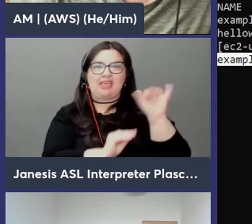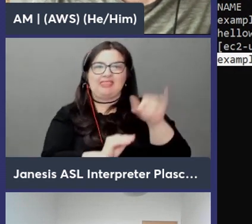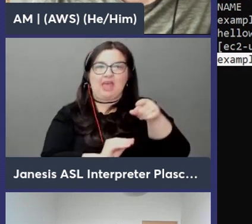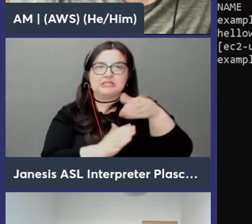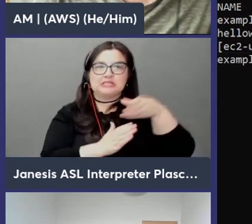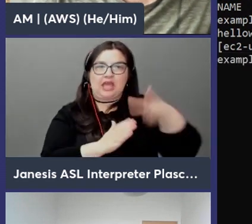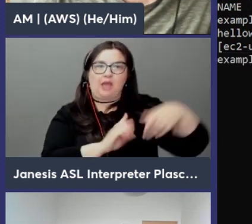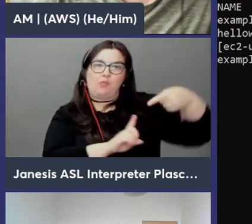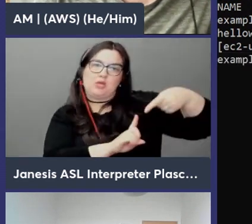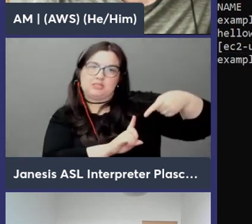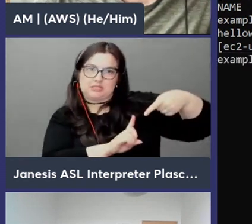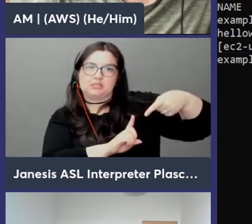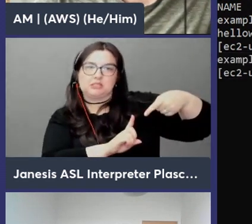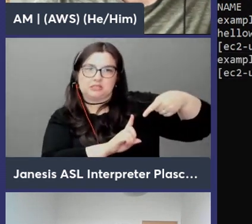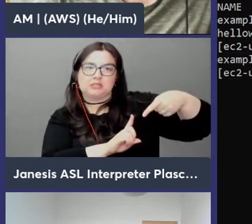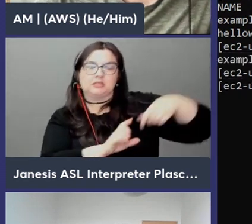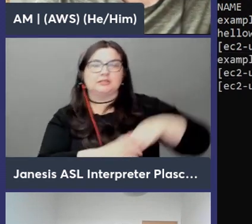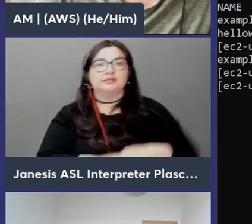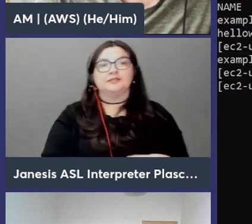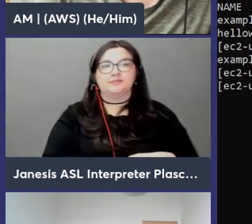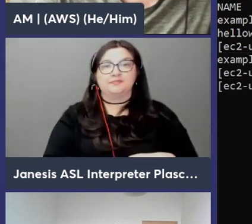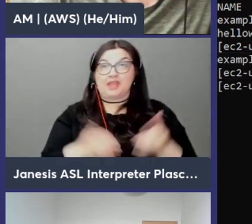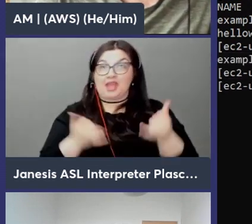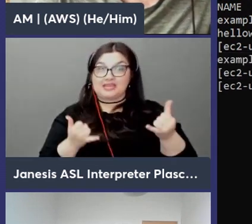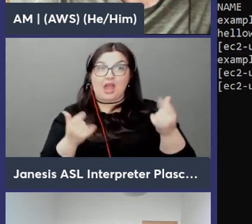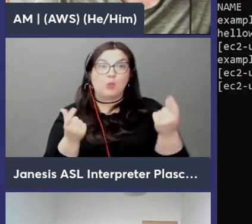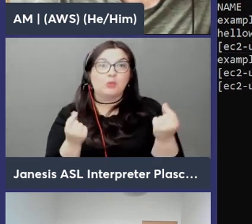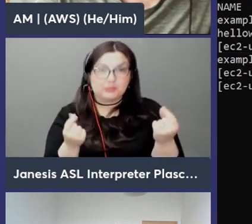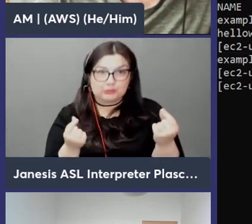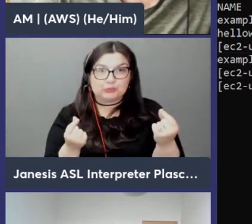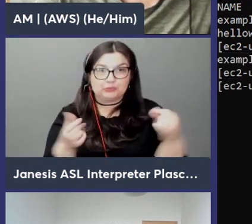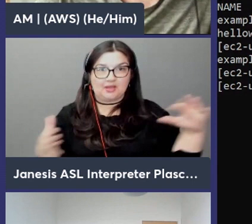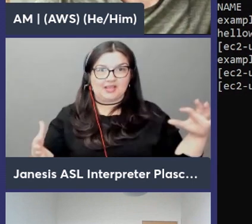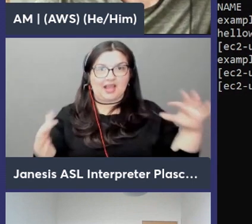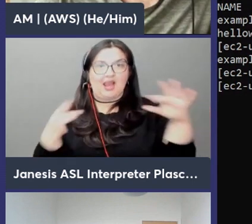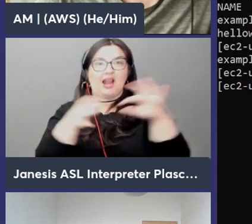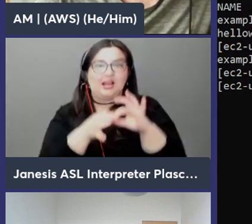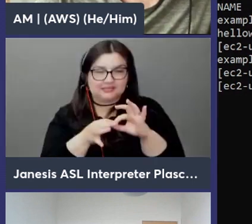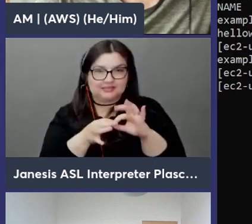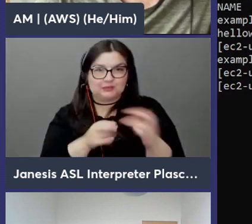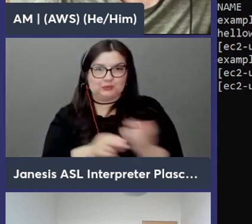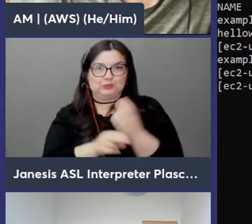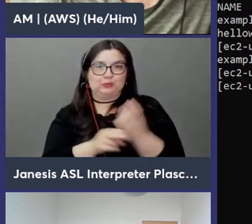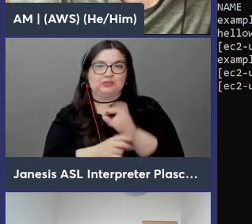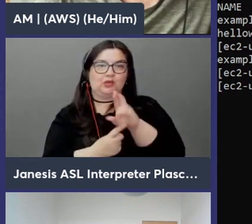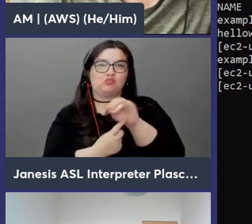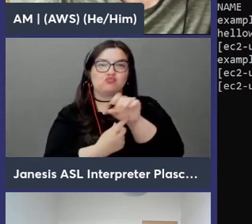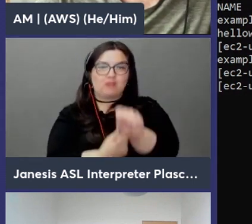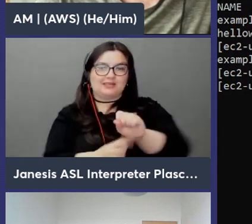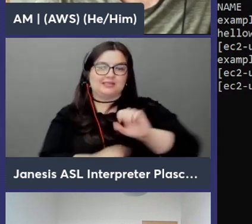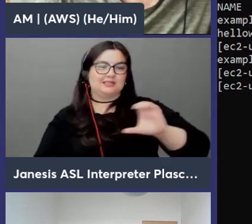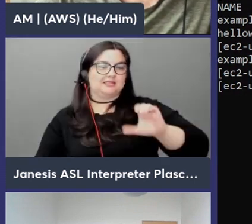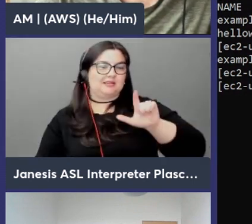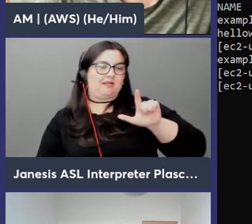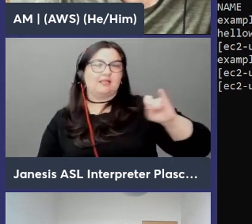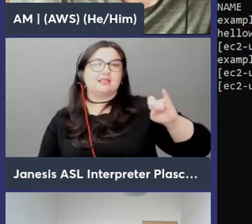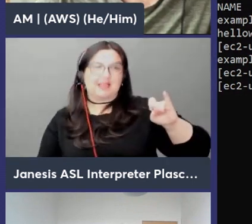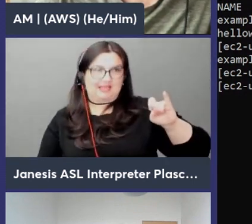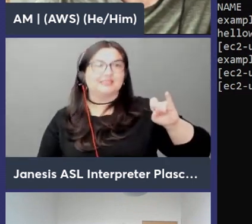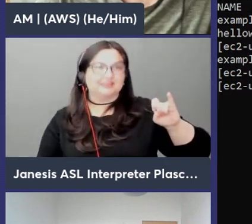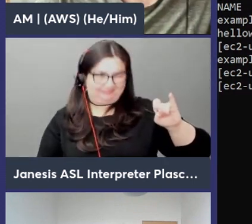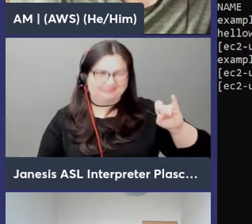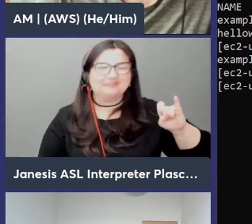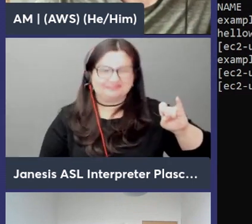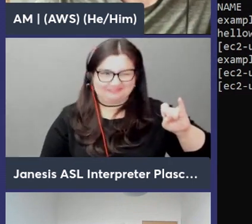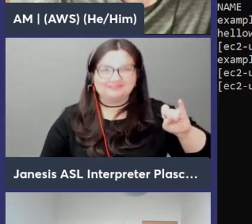as you can see and then what we're going to do is simply connect to it using the redis cli so here's the redis cli this is the open source